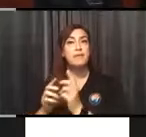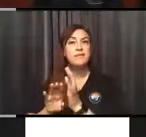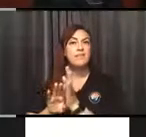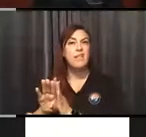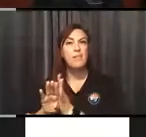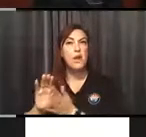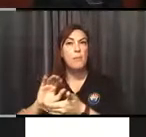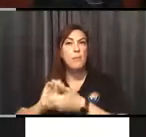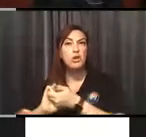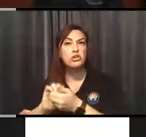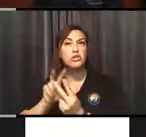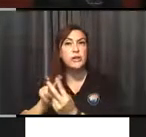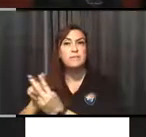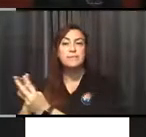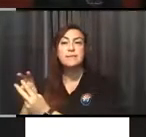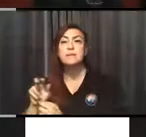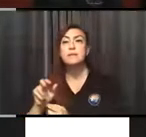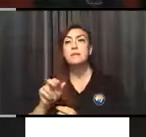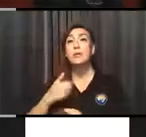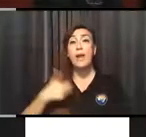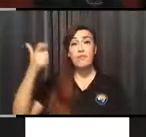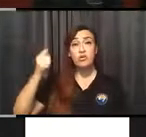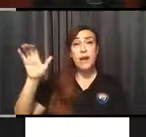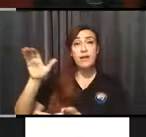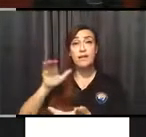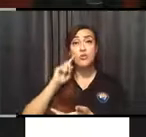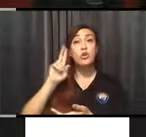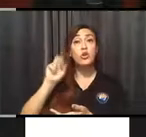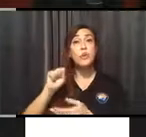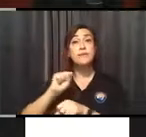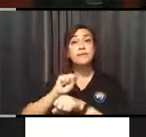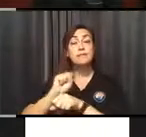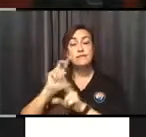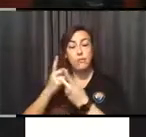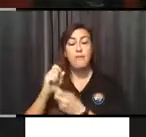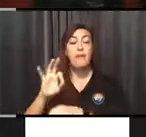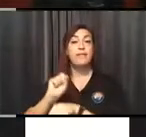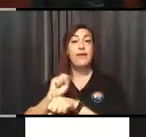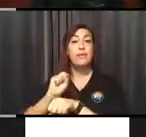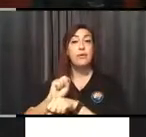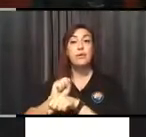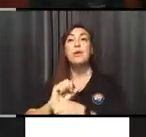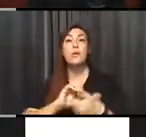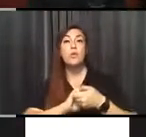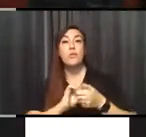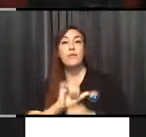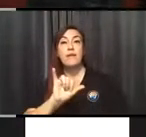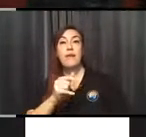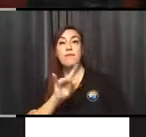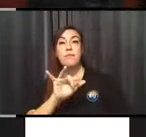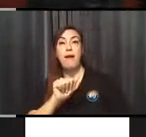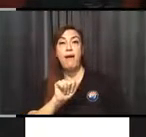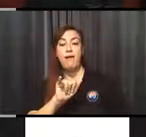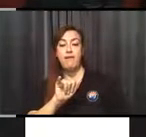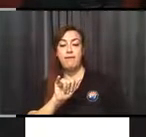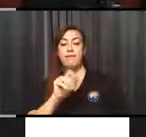grant through the US Department of Labor. And we work with the Yavapai County Board of Supervisors to